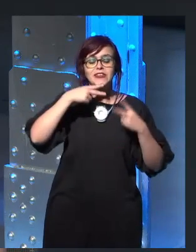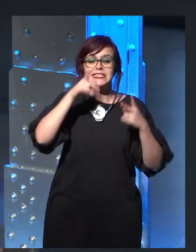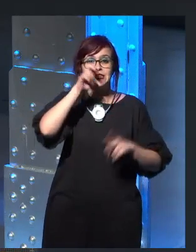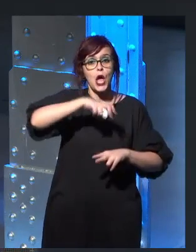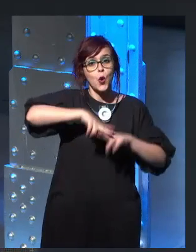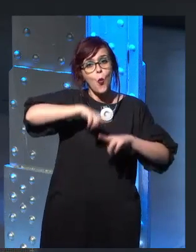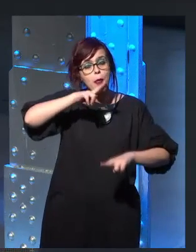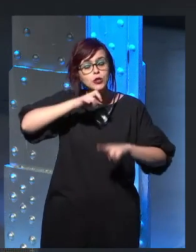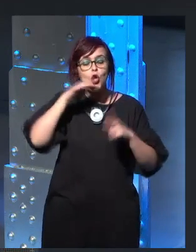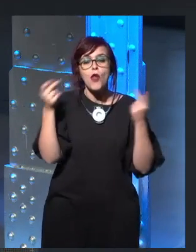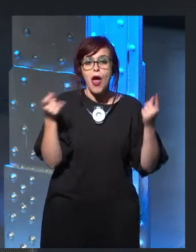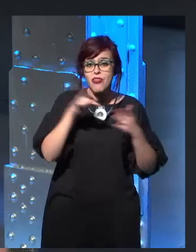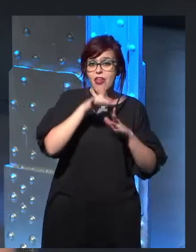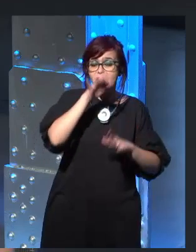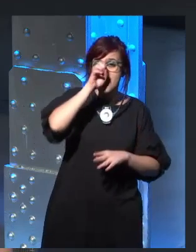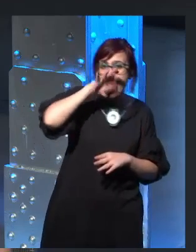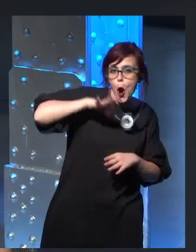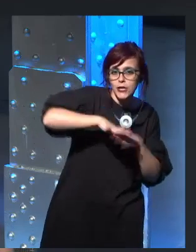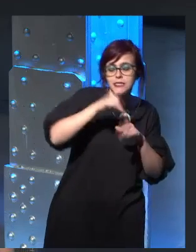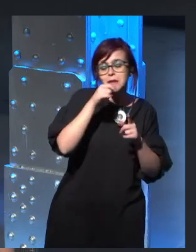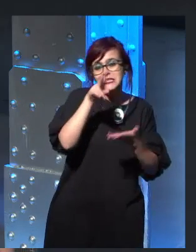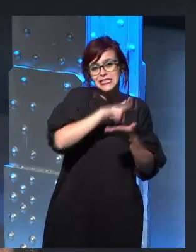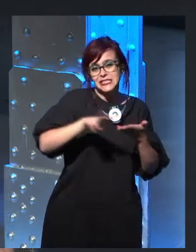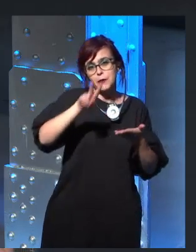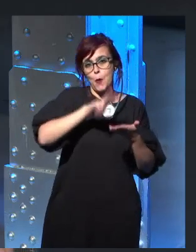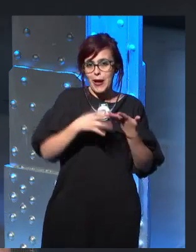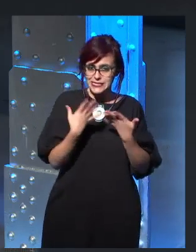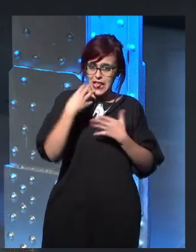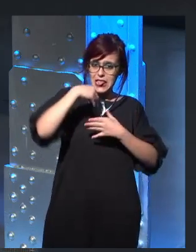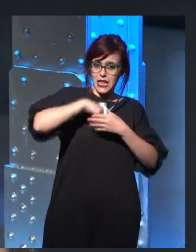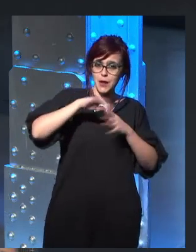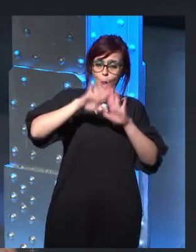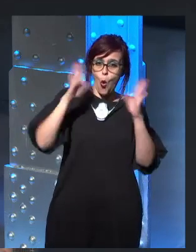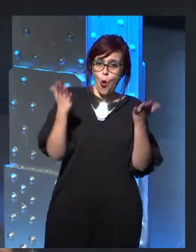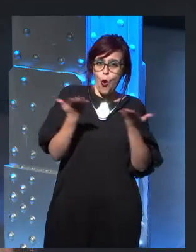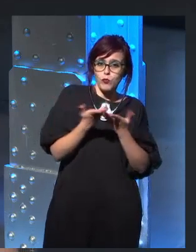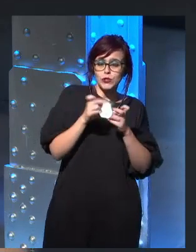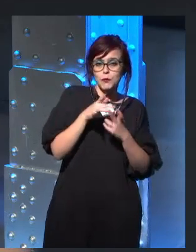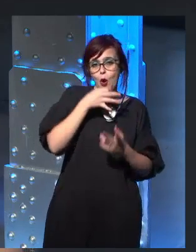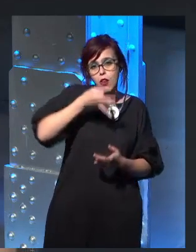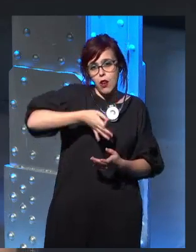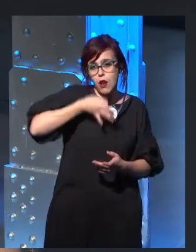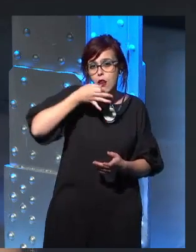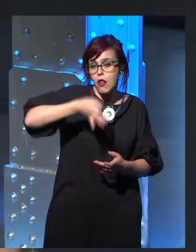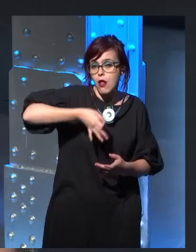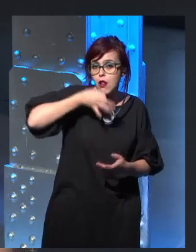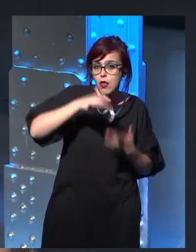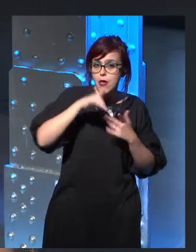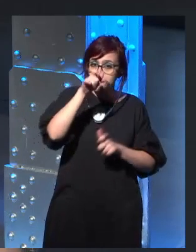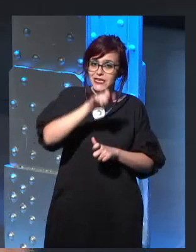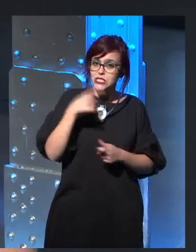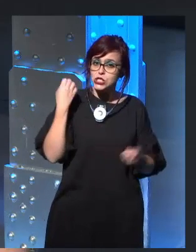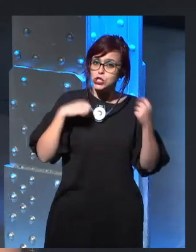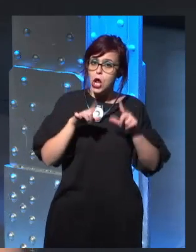internal lines of characters and describing the aftermath of big events as opposed to having those big